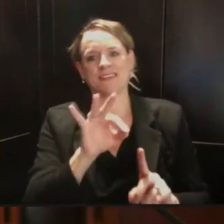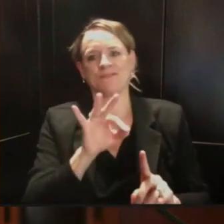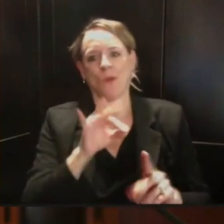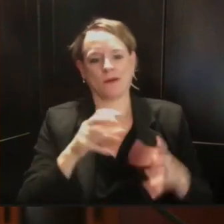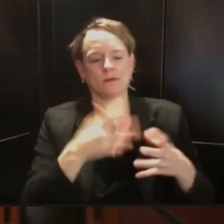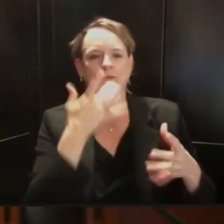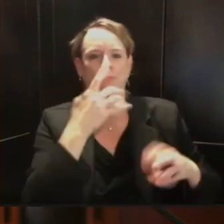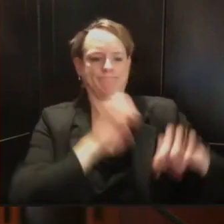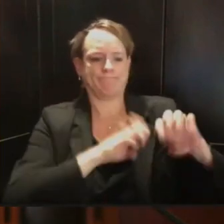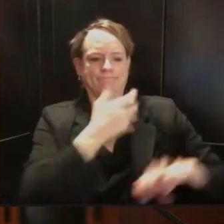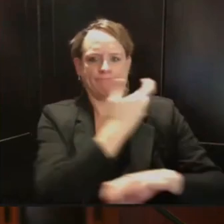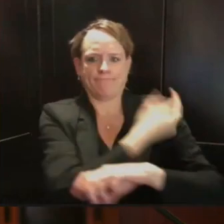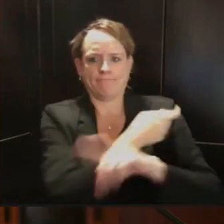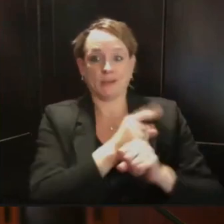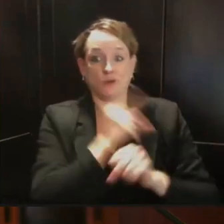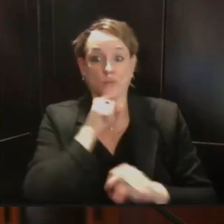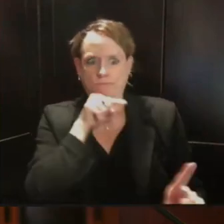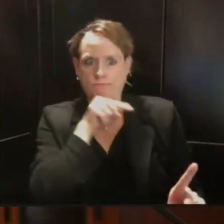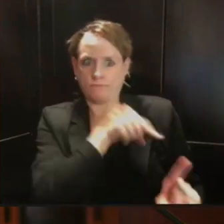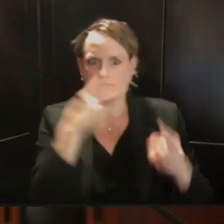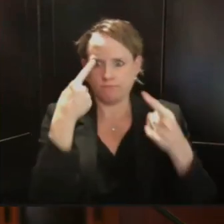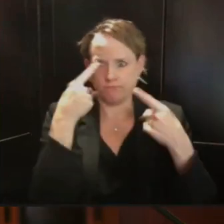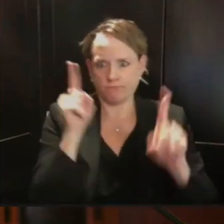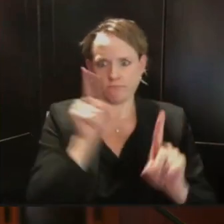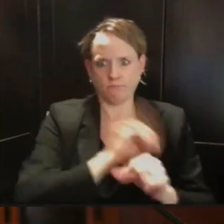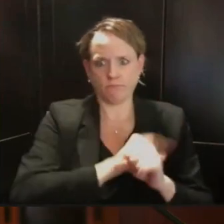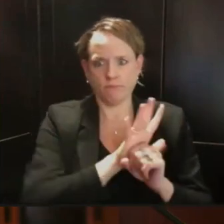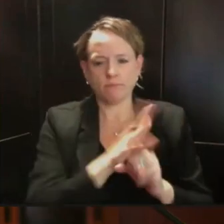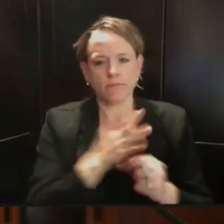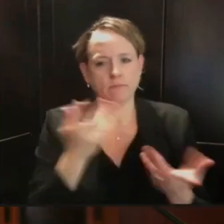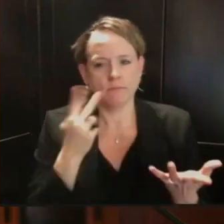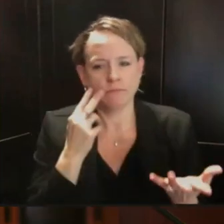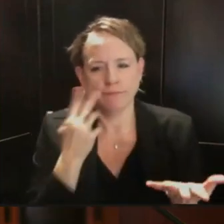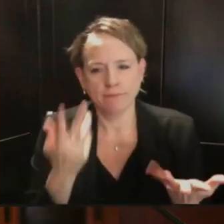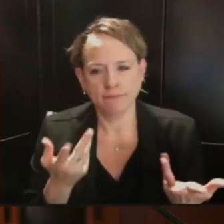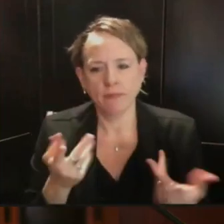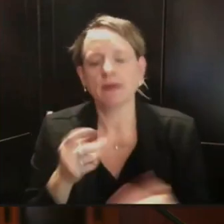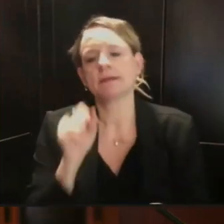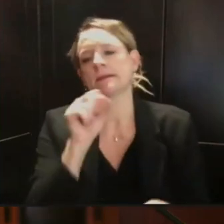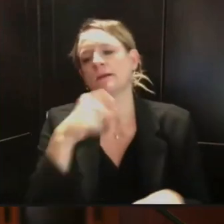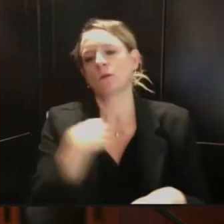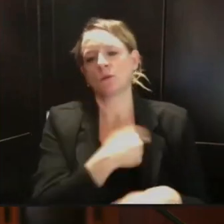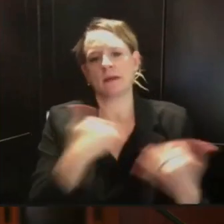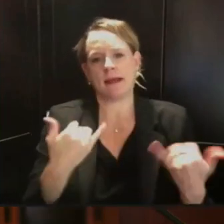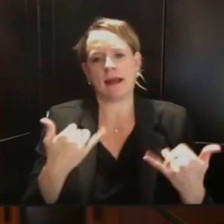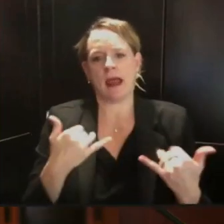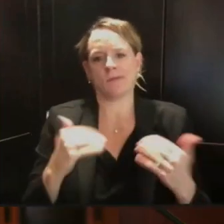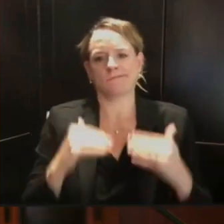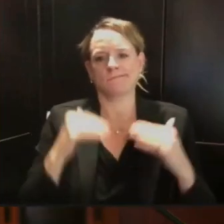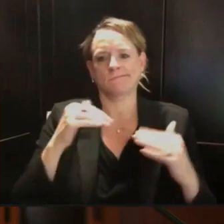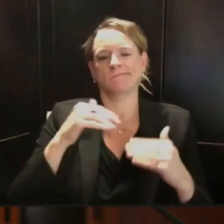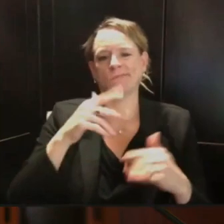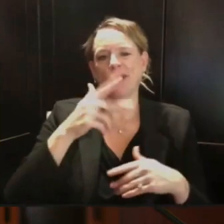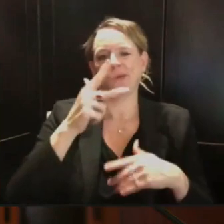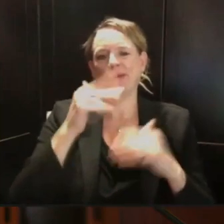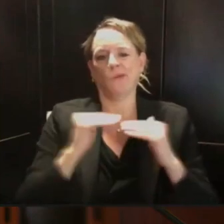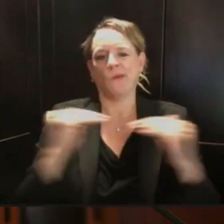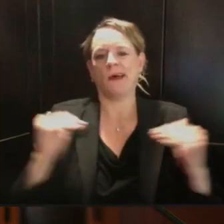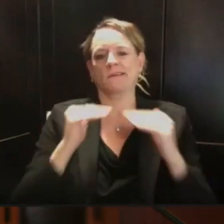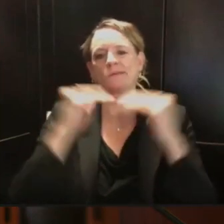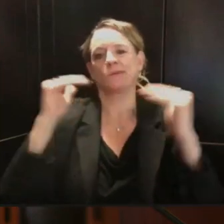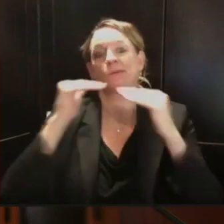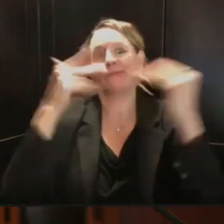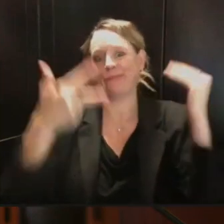phase three clinical trials for consideration, you know, once they get their data packages together to submit to FDA for approval.